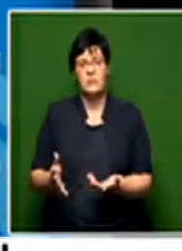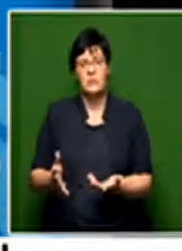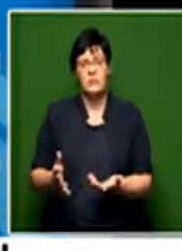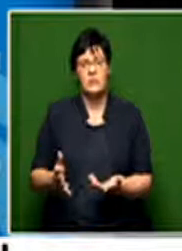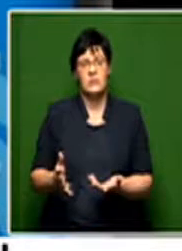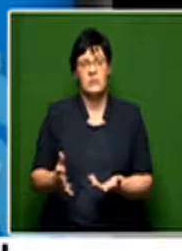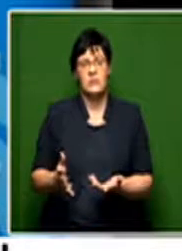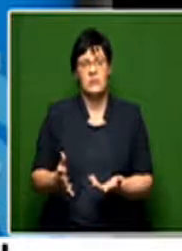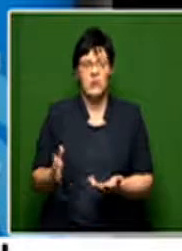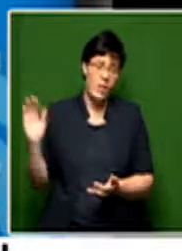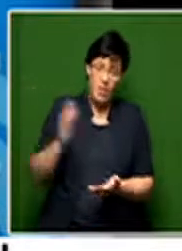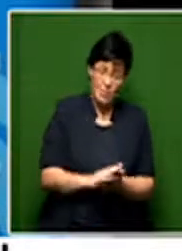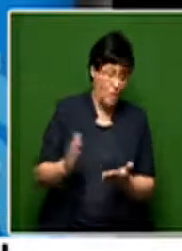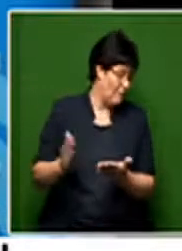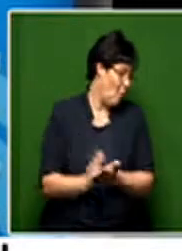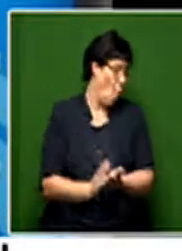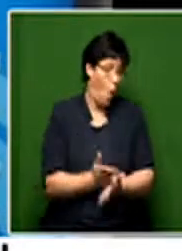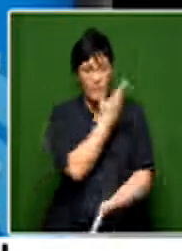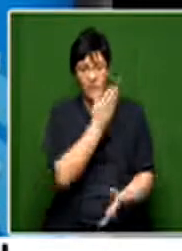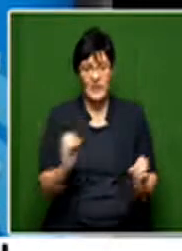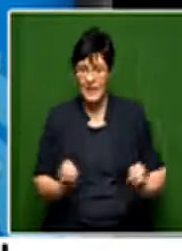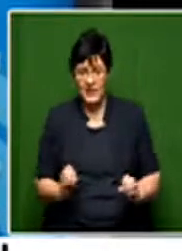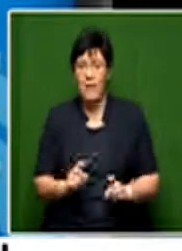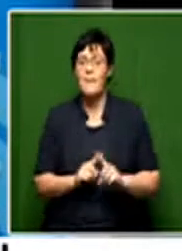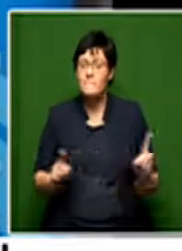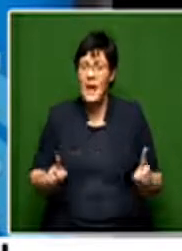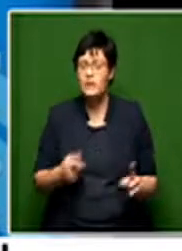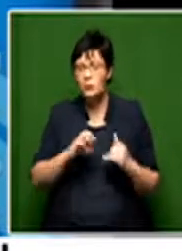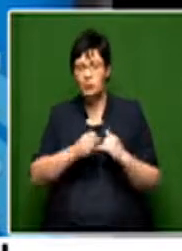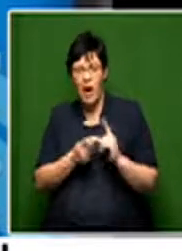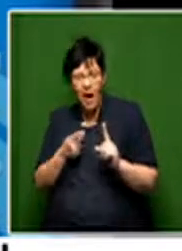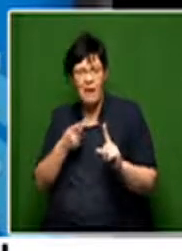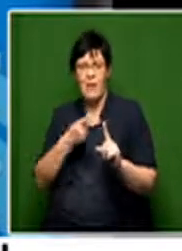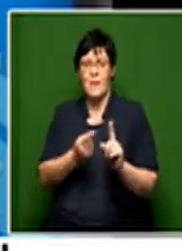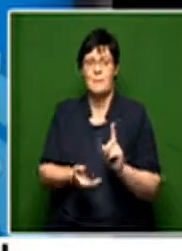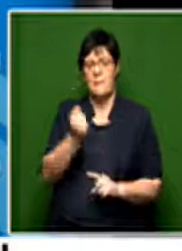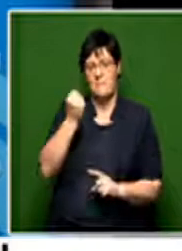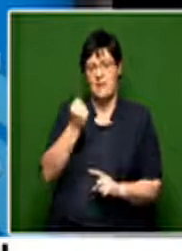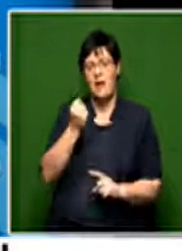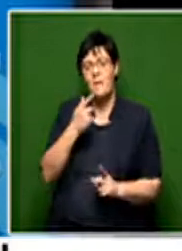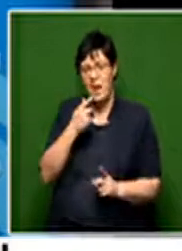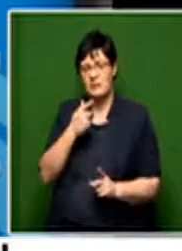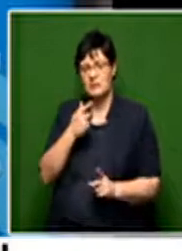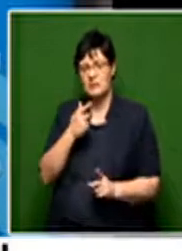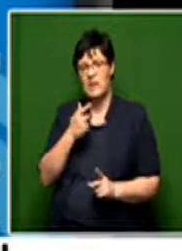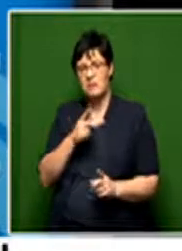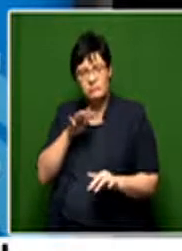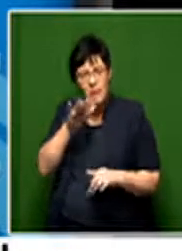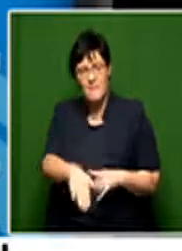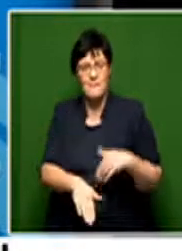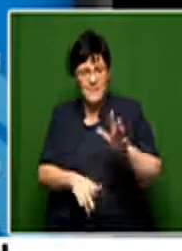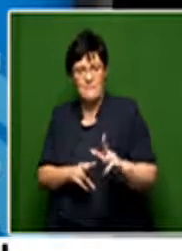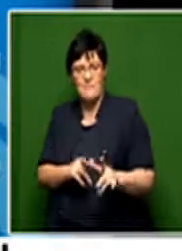completely read the world of statelessness. But at least we need to really make giant strides